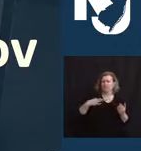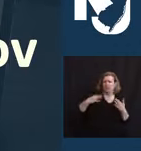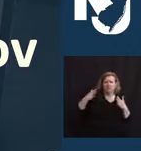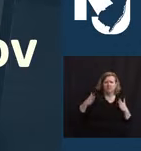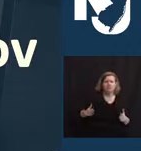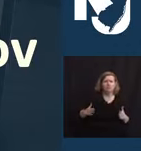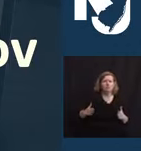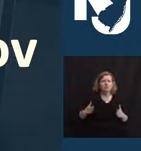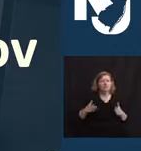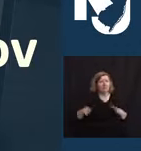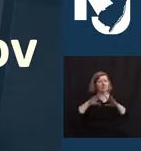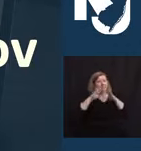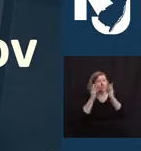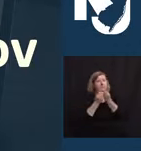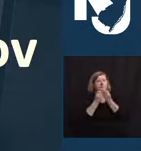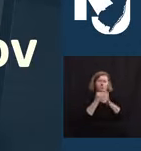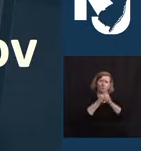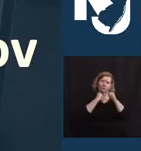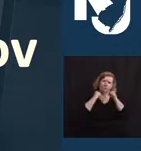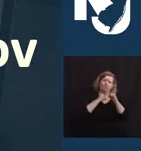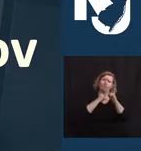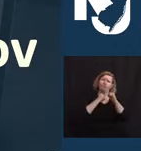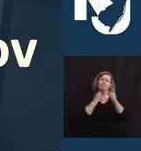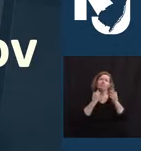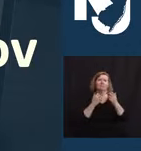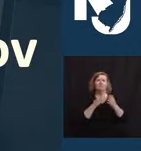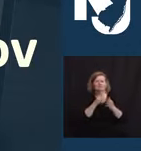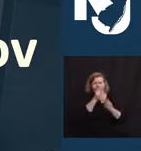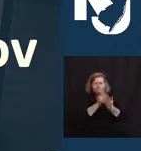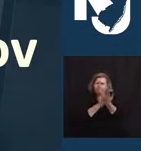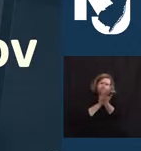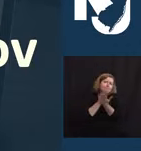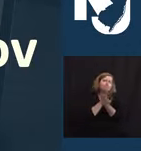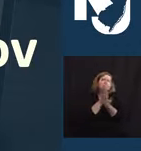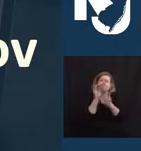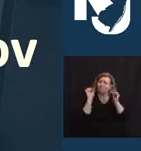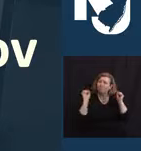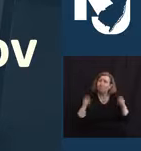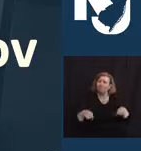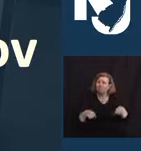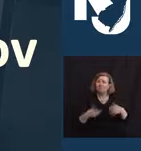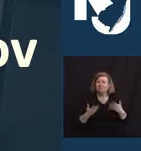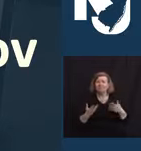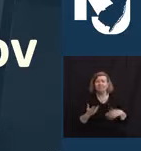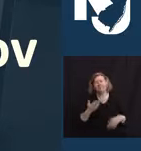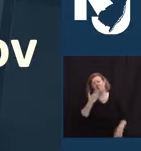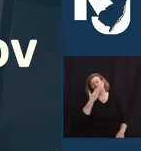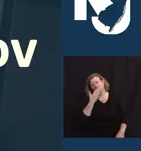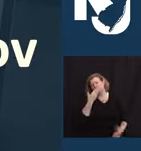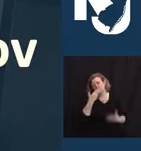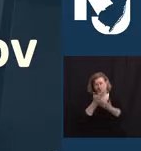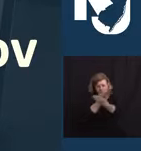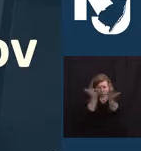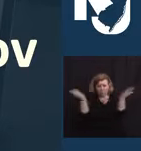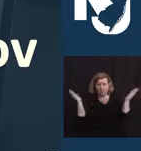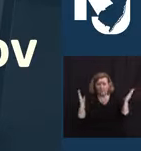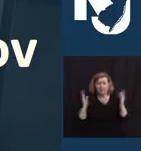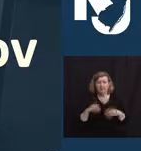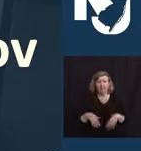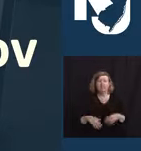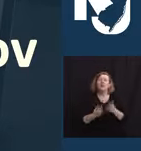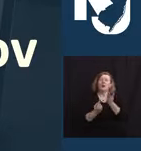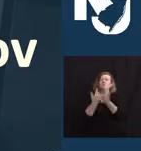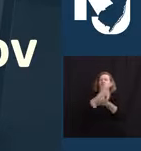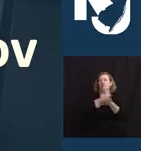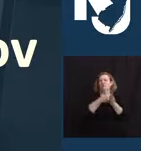our family stronger and more resilient. So to each and every one of you, I say thank you. Now let's review the rest of today's